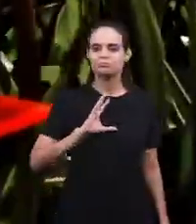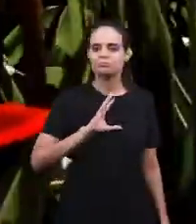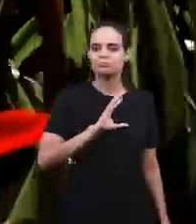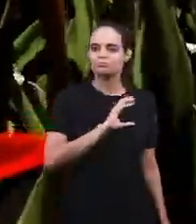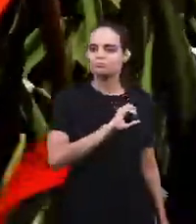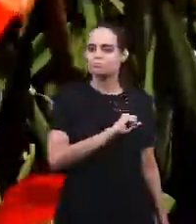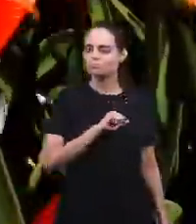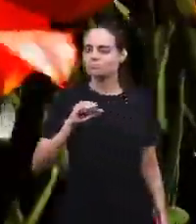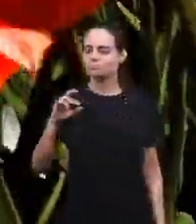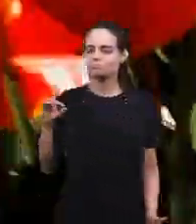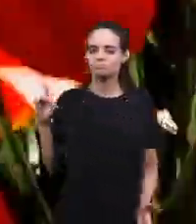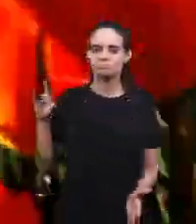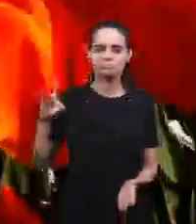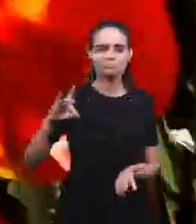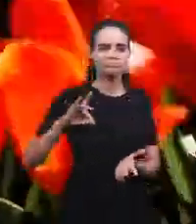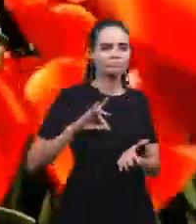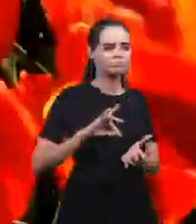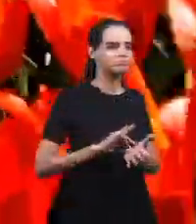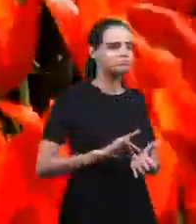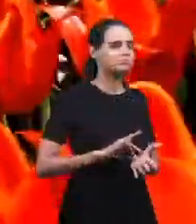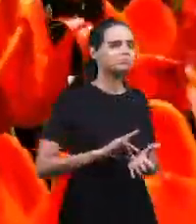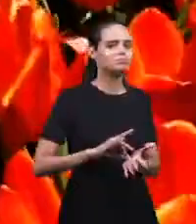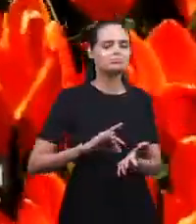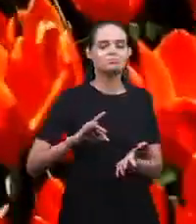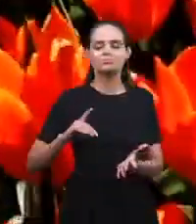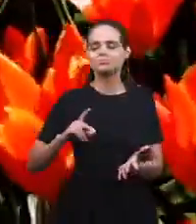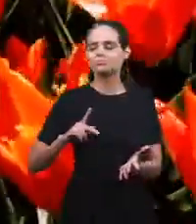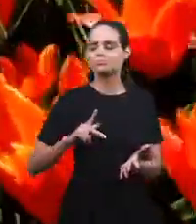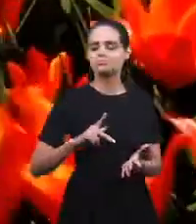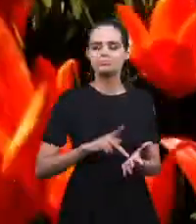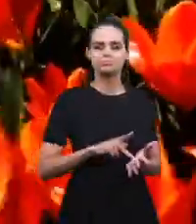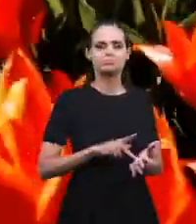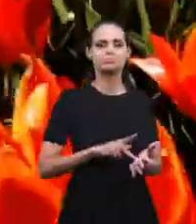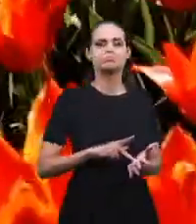Amor tão sincero